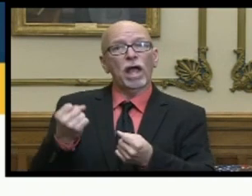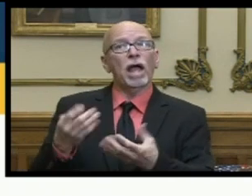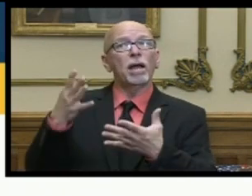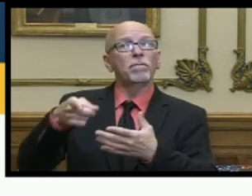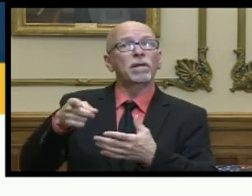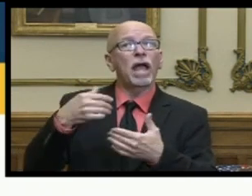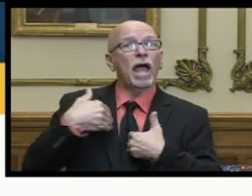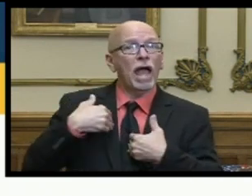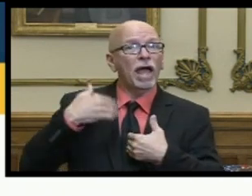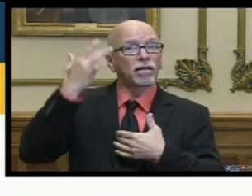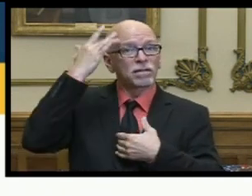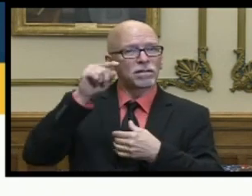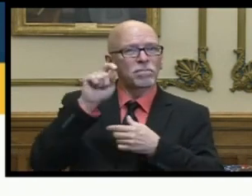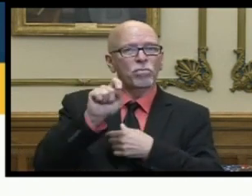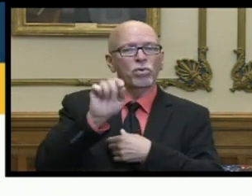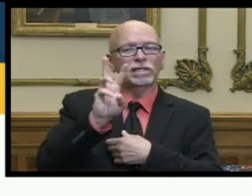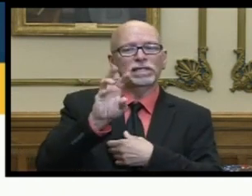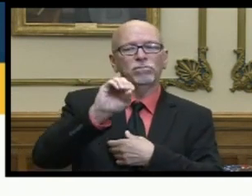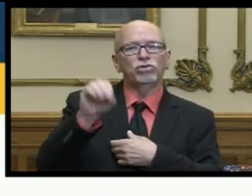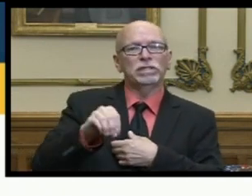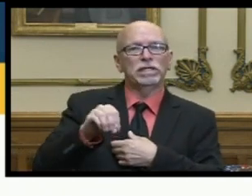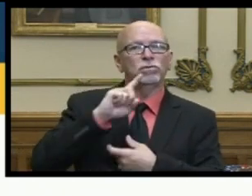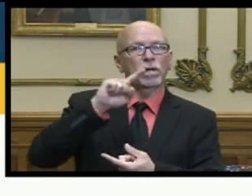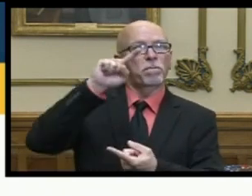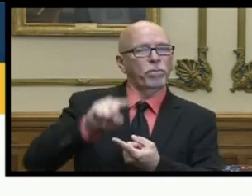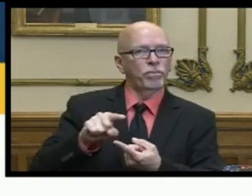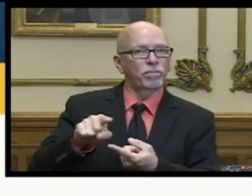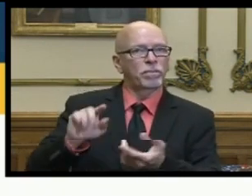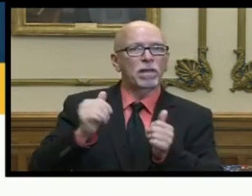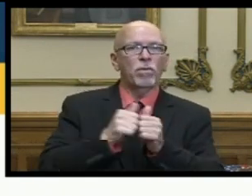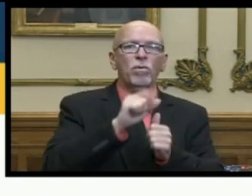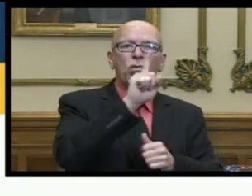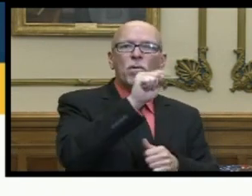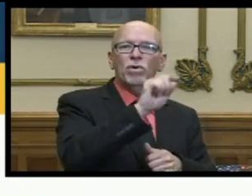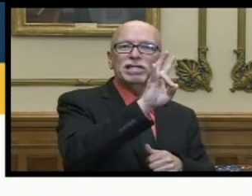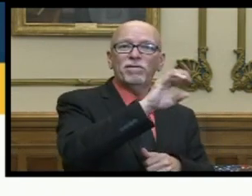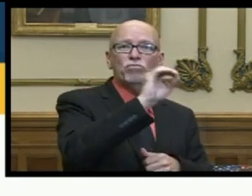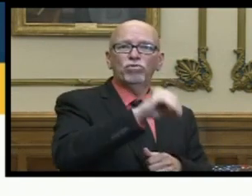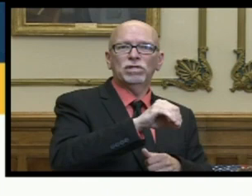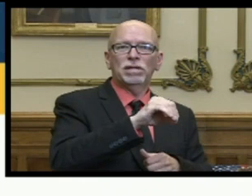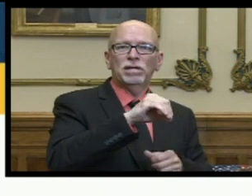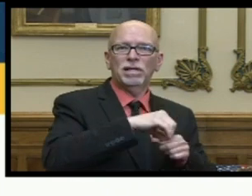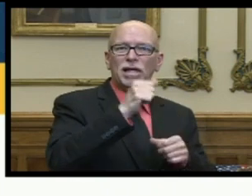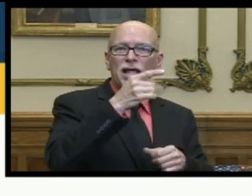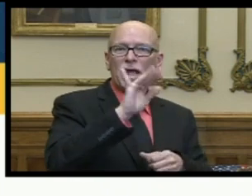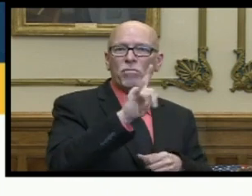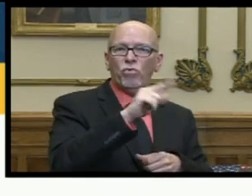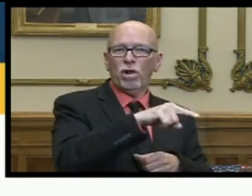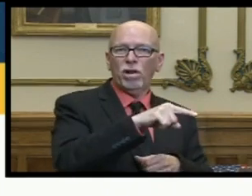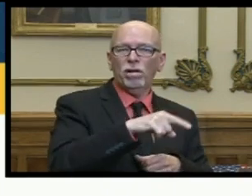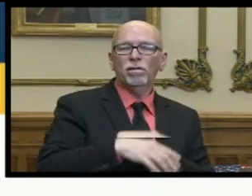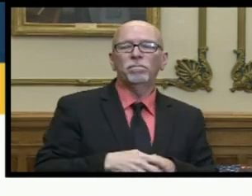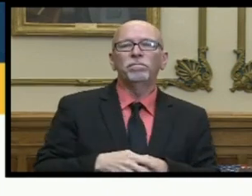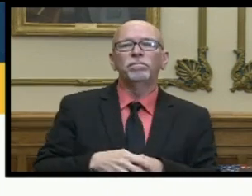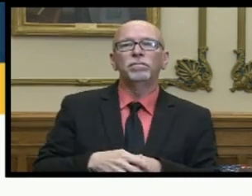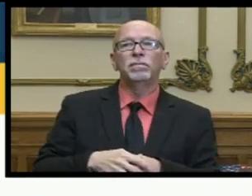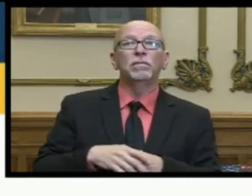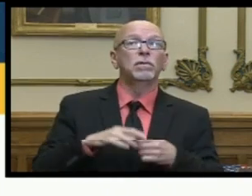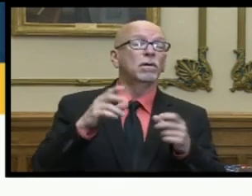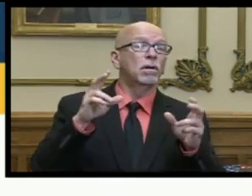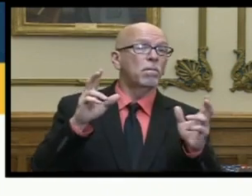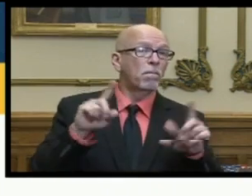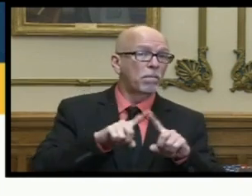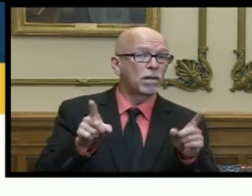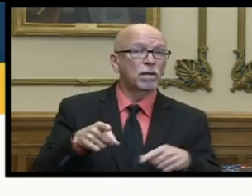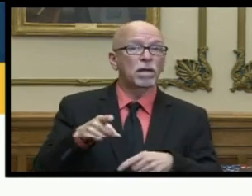was 0.6 percent a sharp decrease from the 1.7 percent observed in april on the other hand the